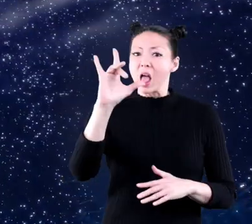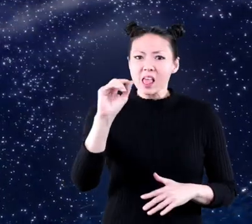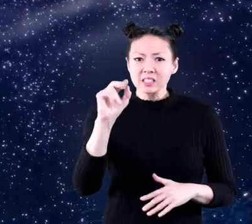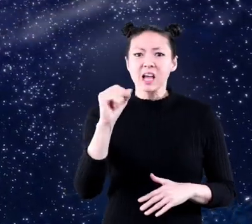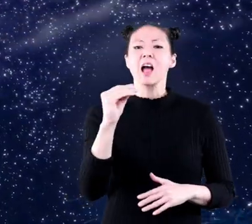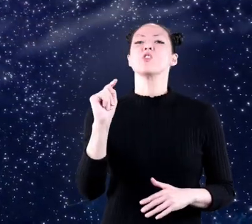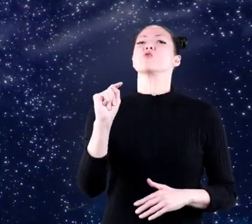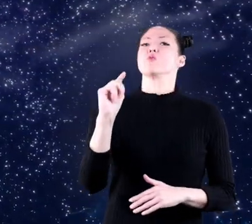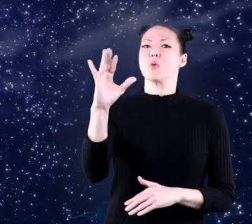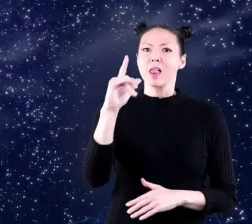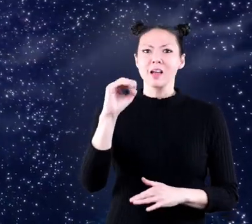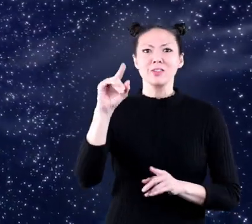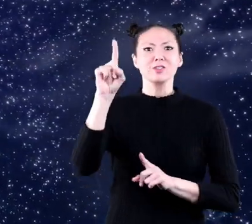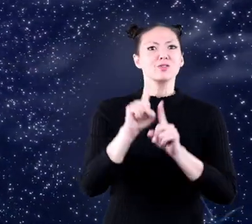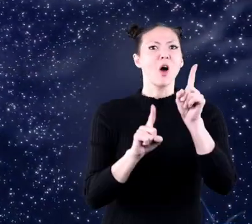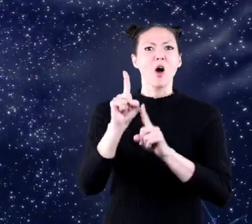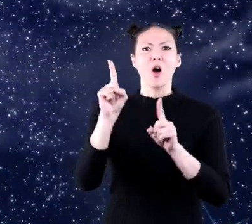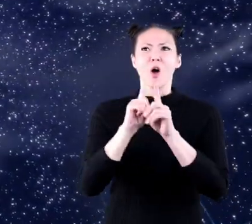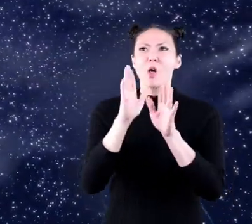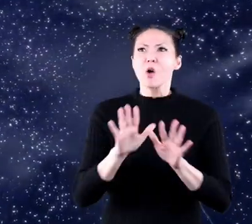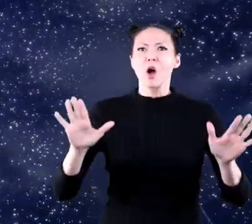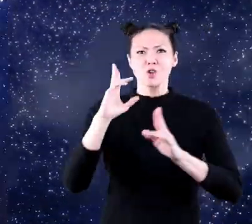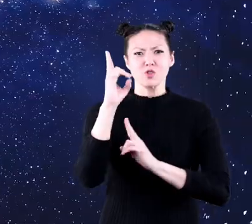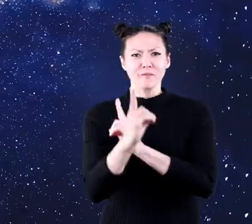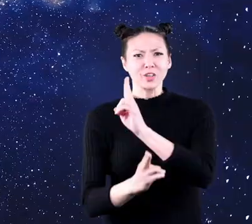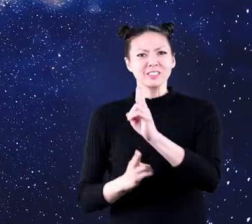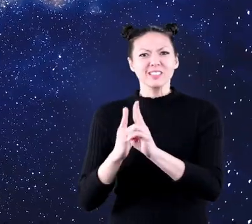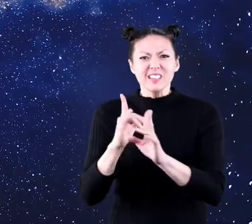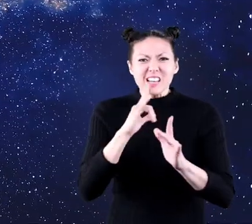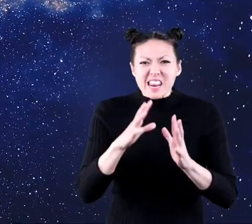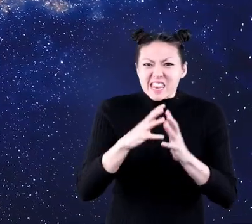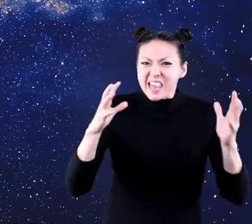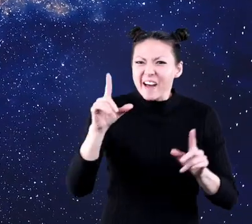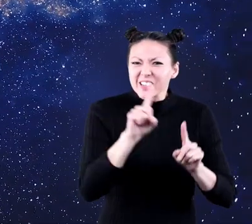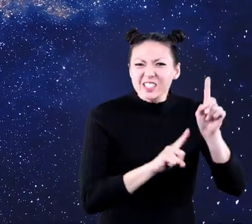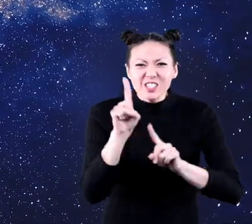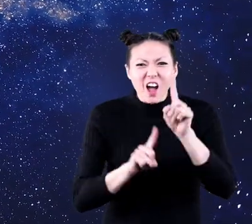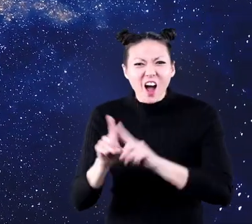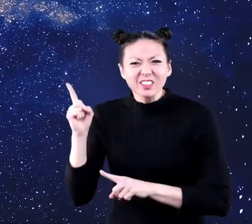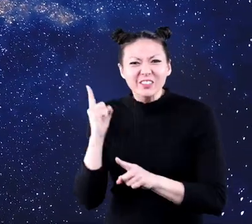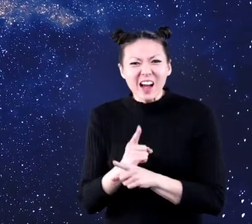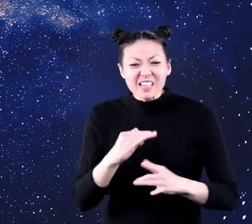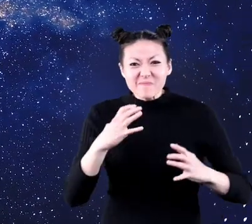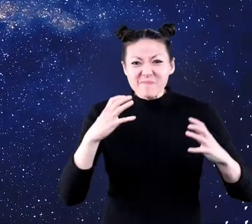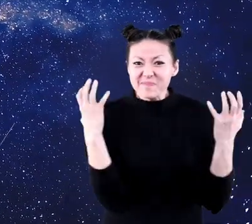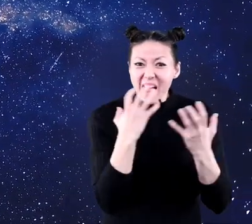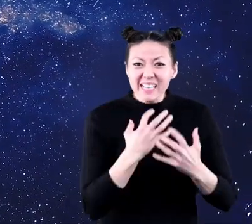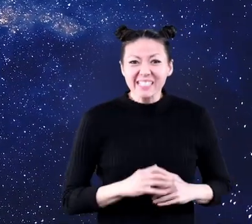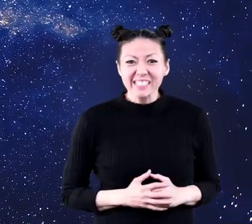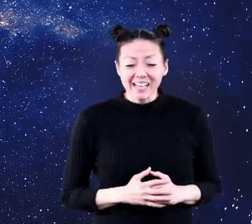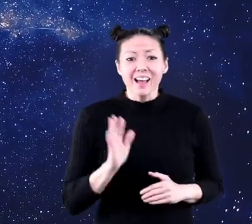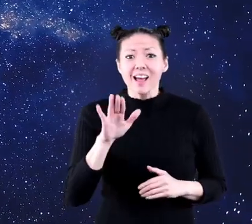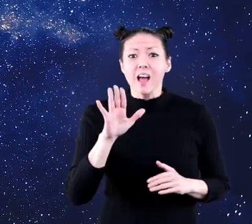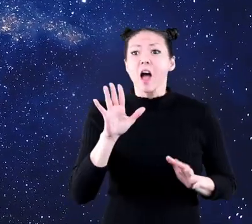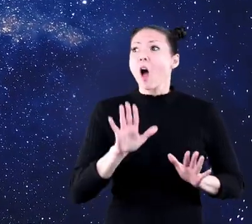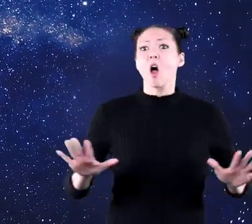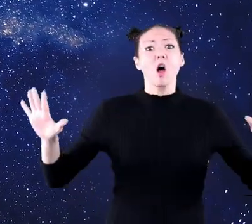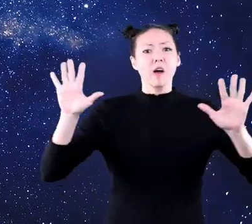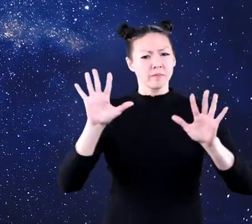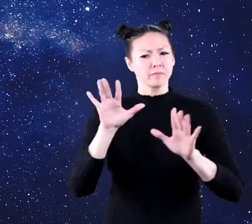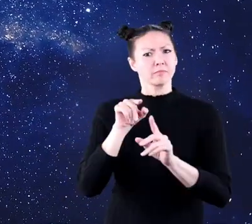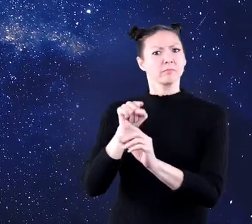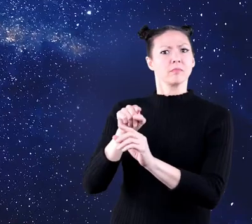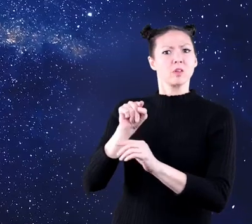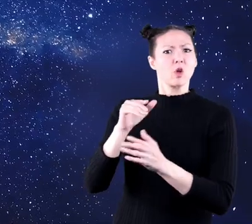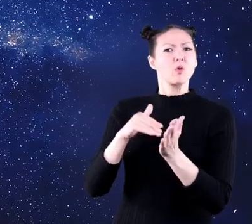and trillions of stars throughout the universe. That's a lot of stars! Amazingly, out of all those